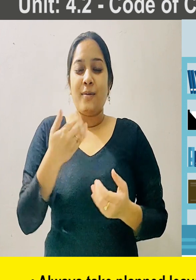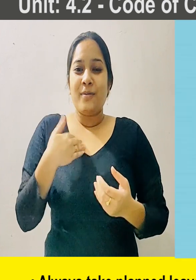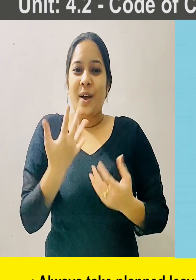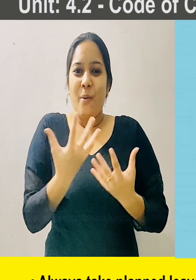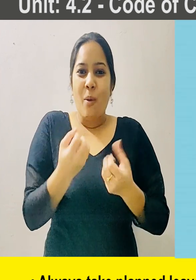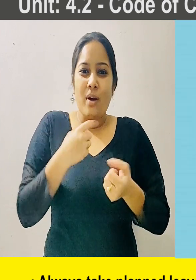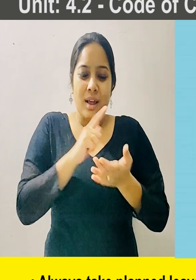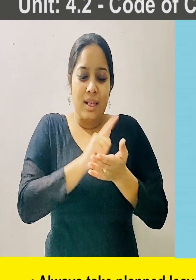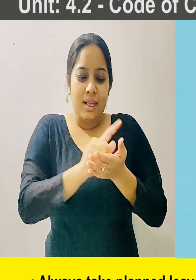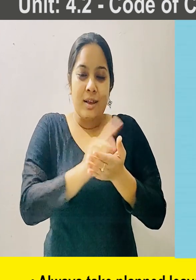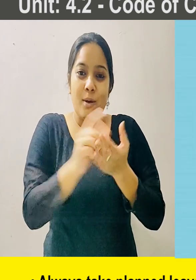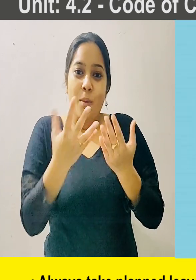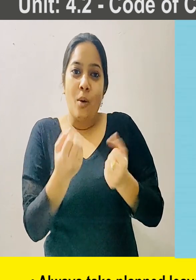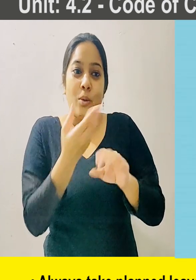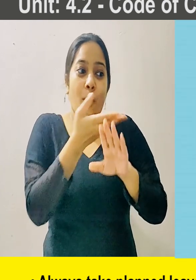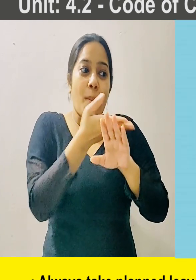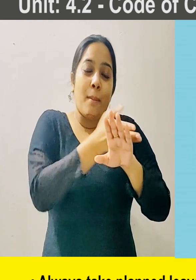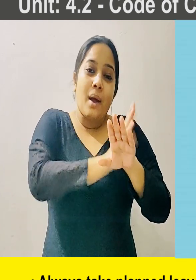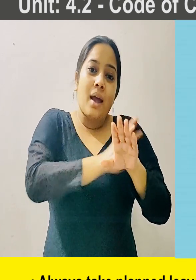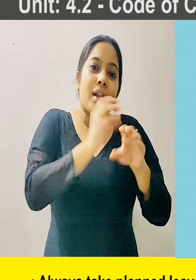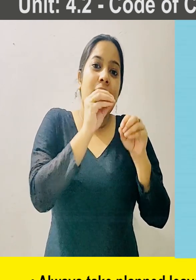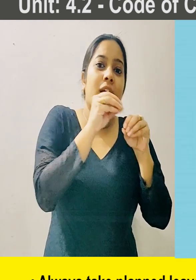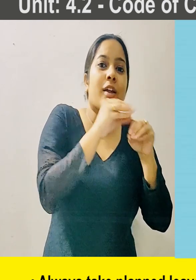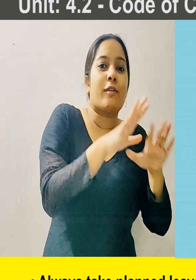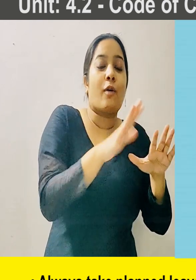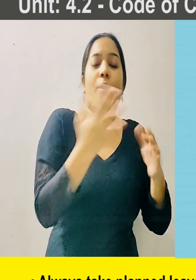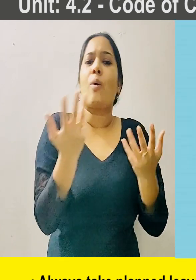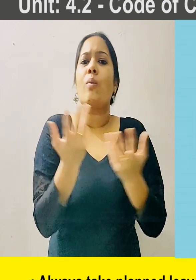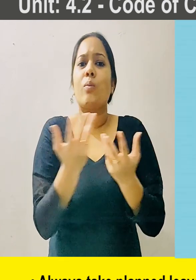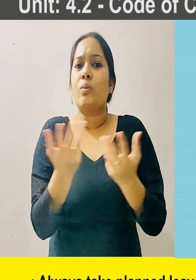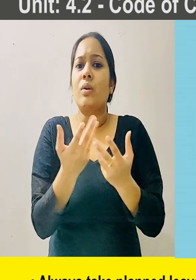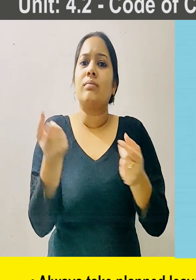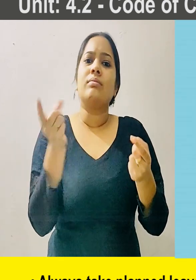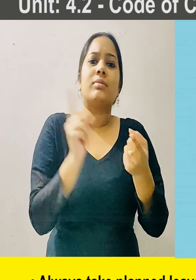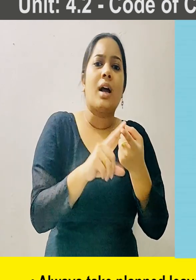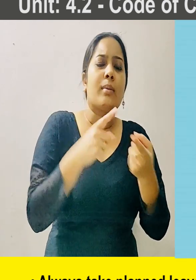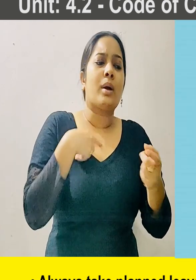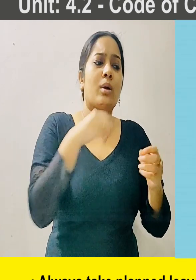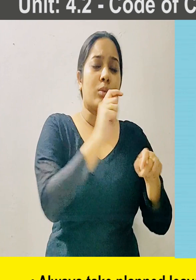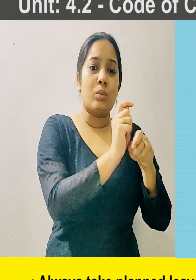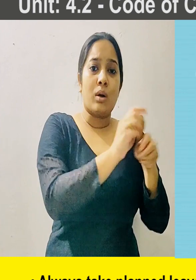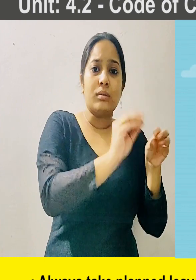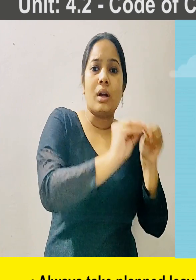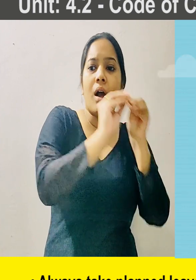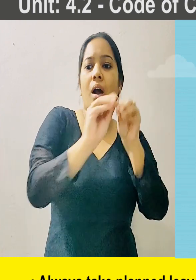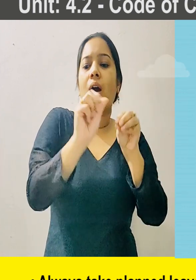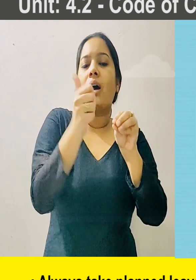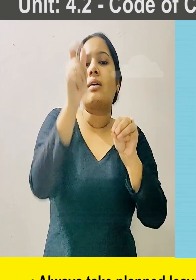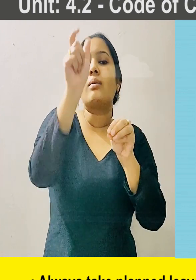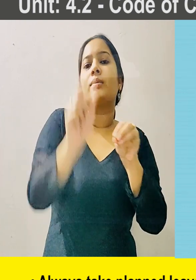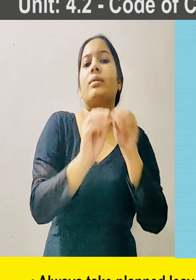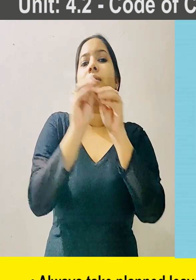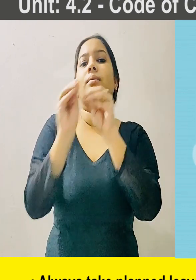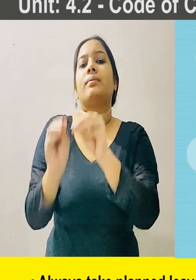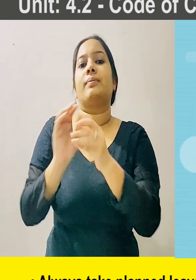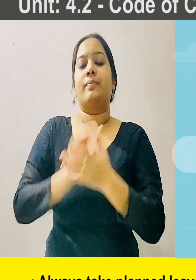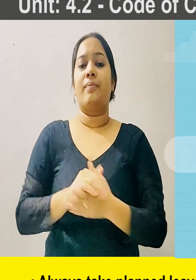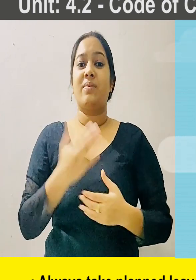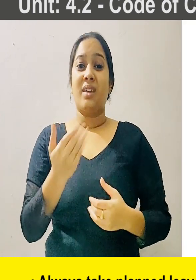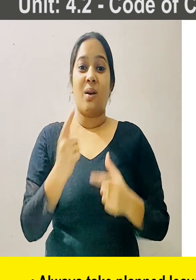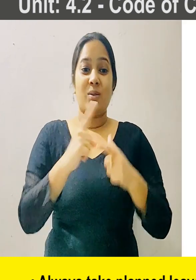Always take planned leave so that your seat is given to someone and your work gets covered.